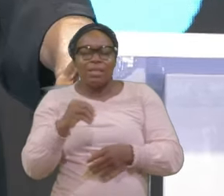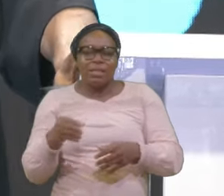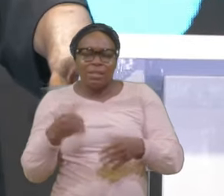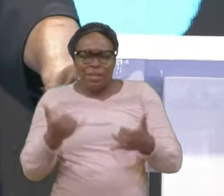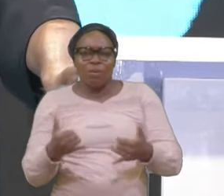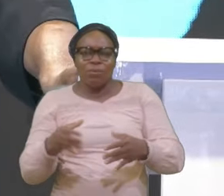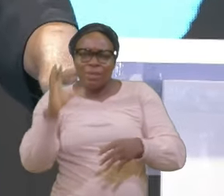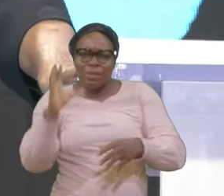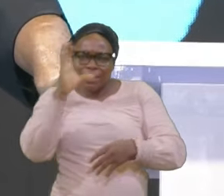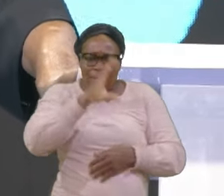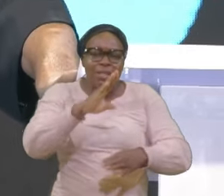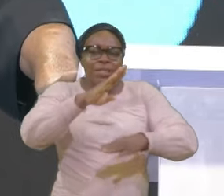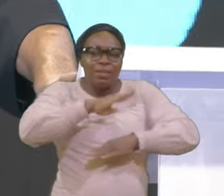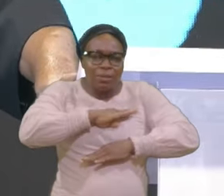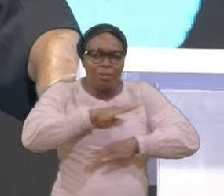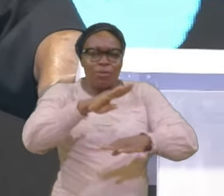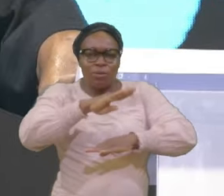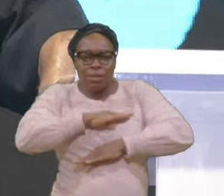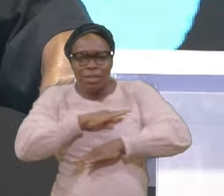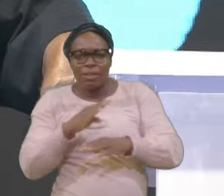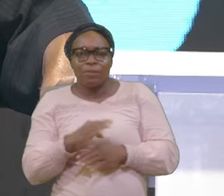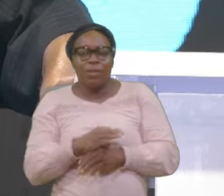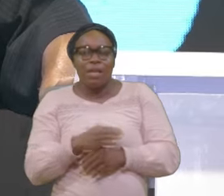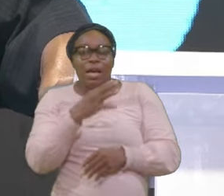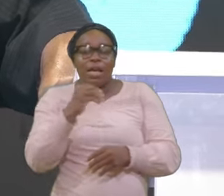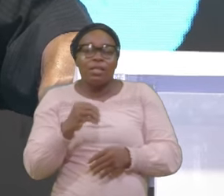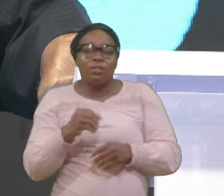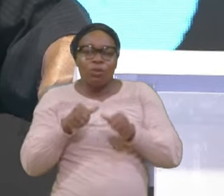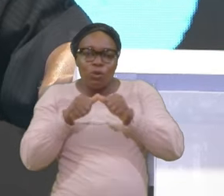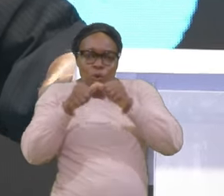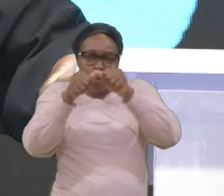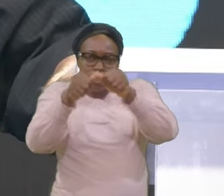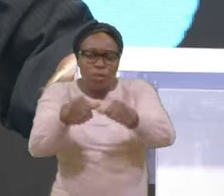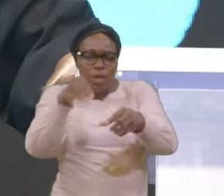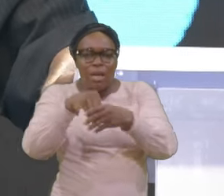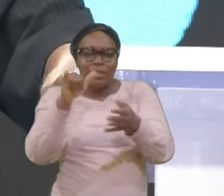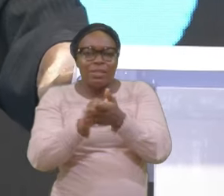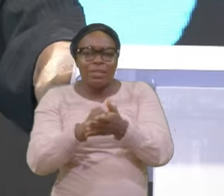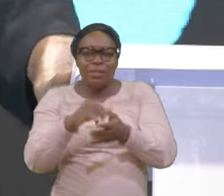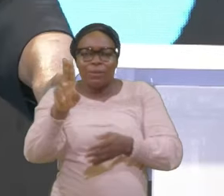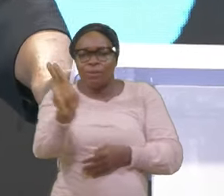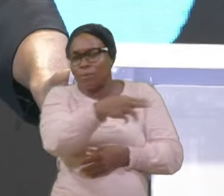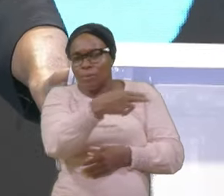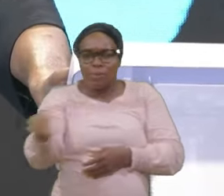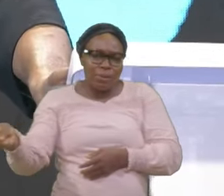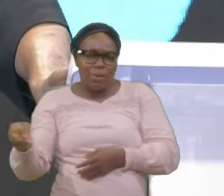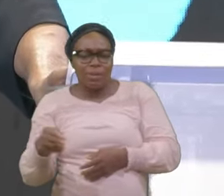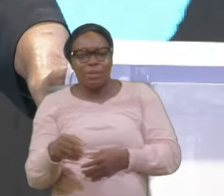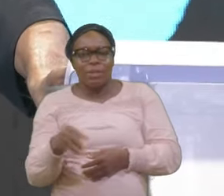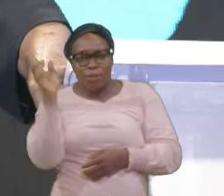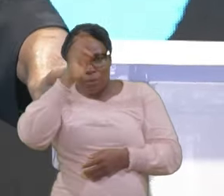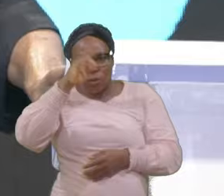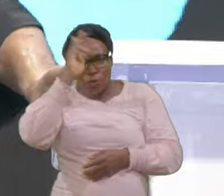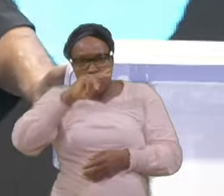How can I have This And they keep on In their restlessness And they're reckless The